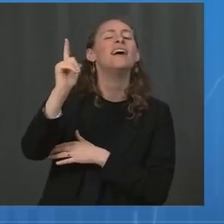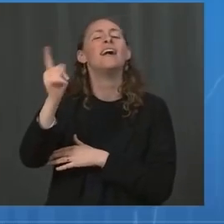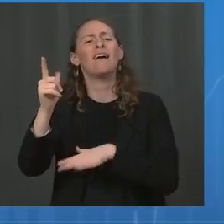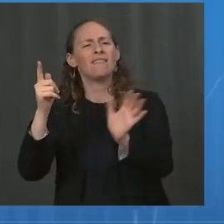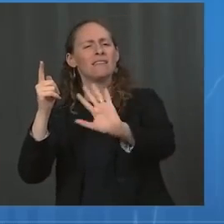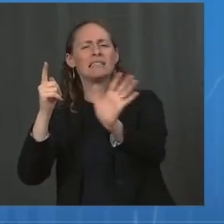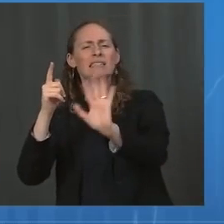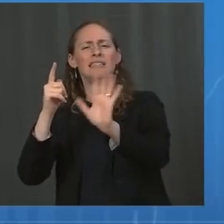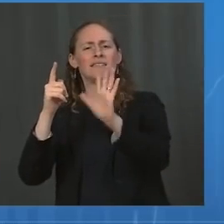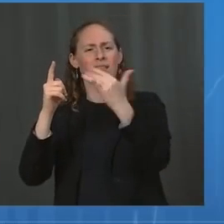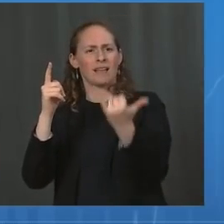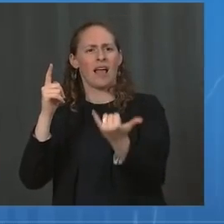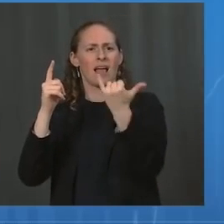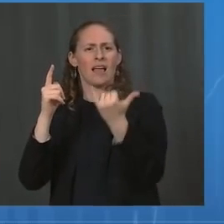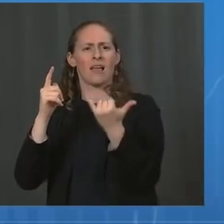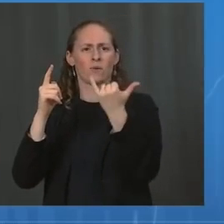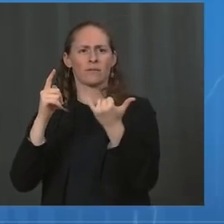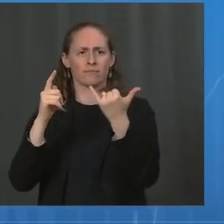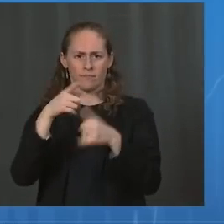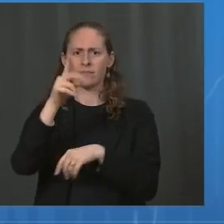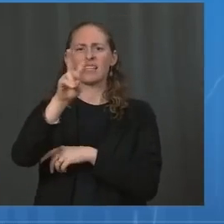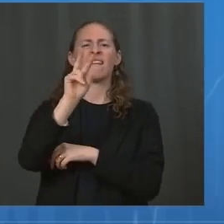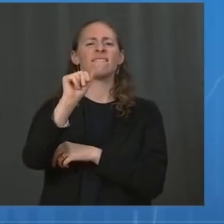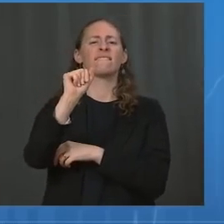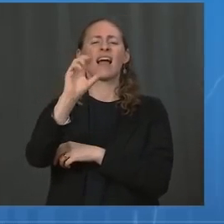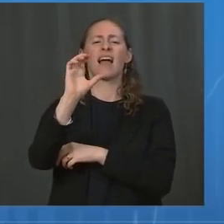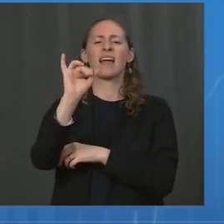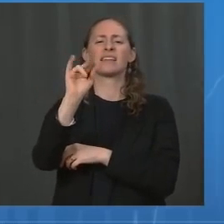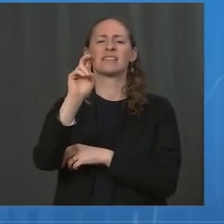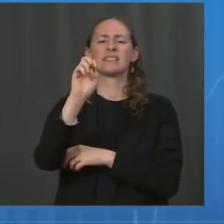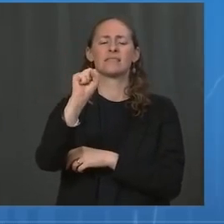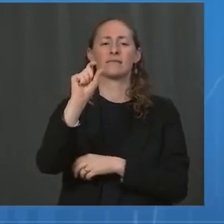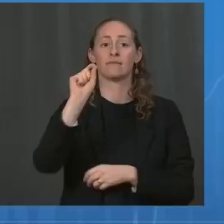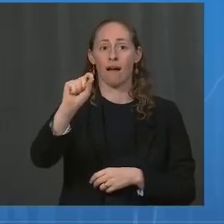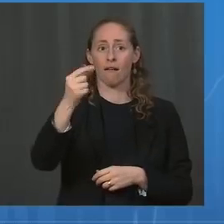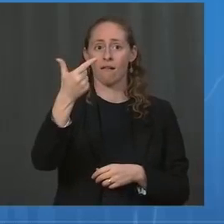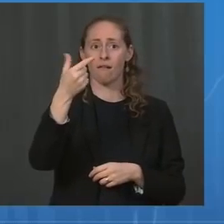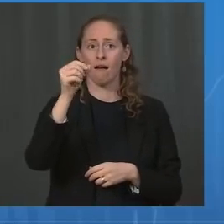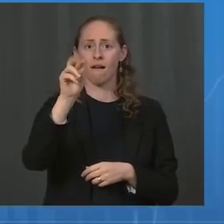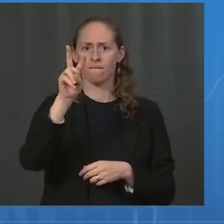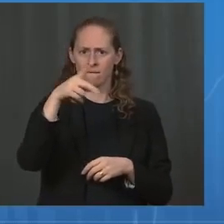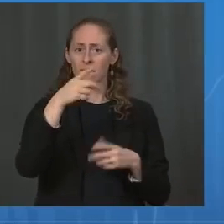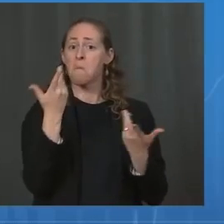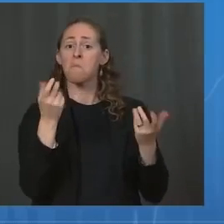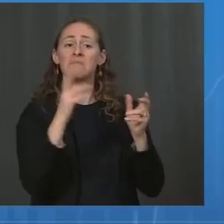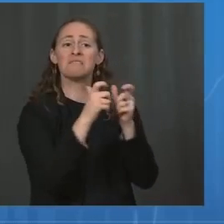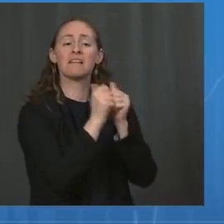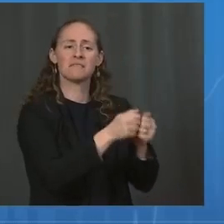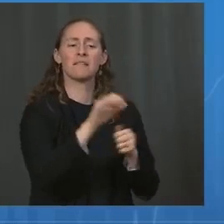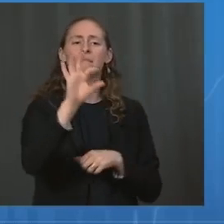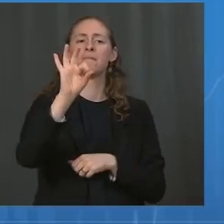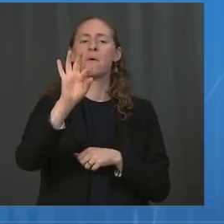.gov or text your zip code to 438-829.